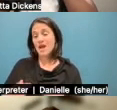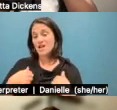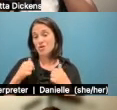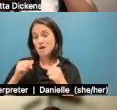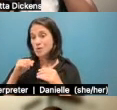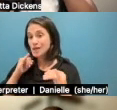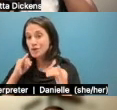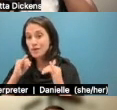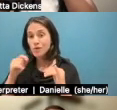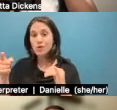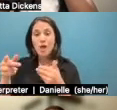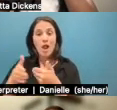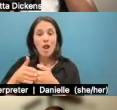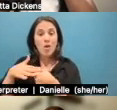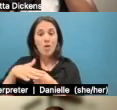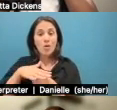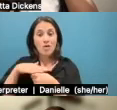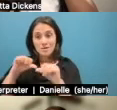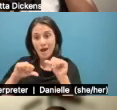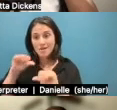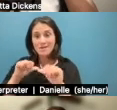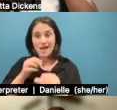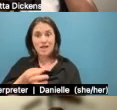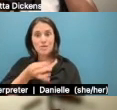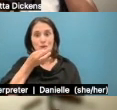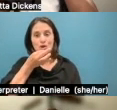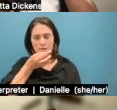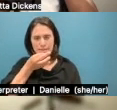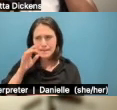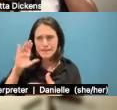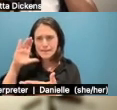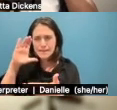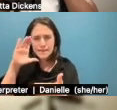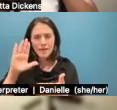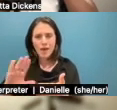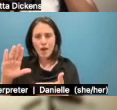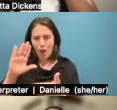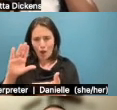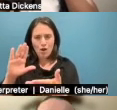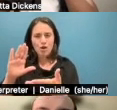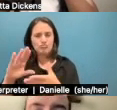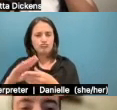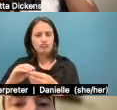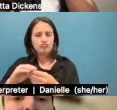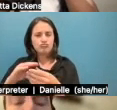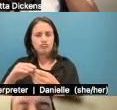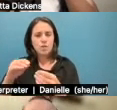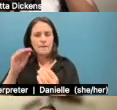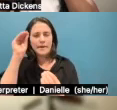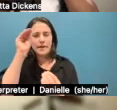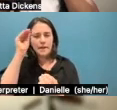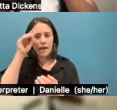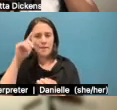scientists and experts, um, and interdisciplinary voices. And, you know, this takes a lot of time because I really want to understand what's going on